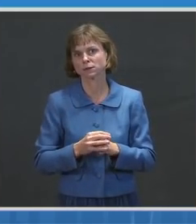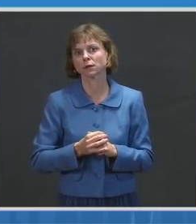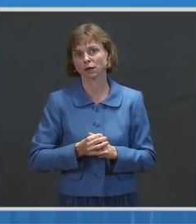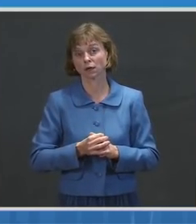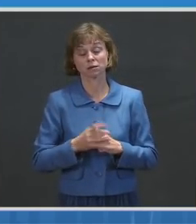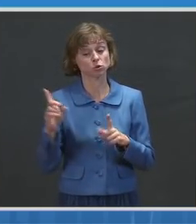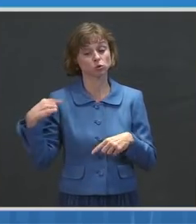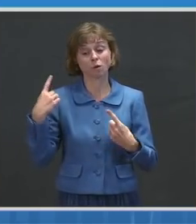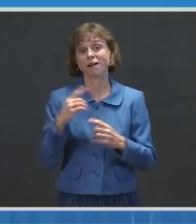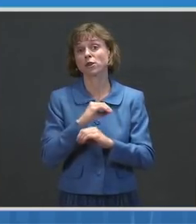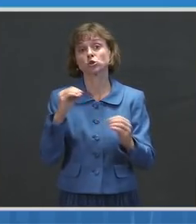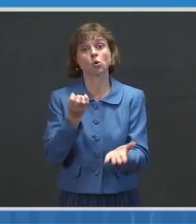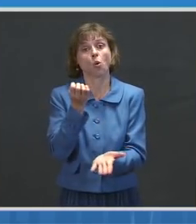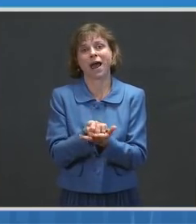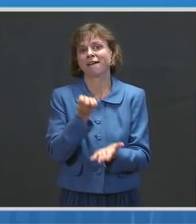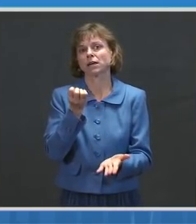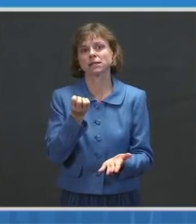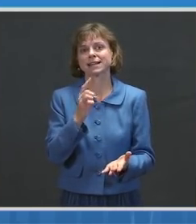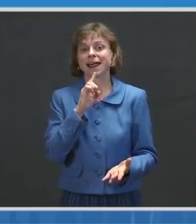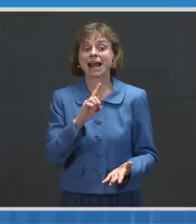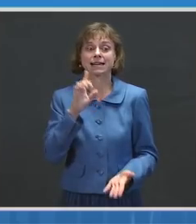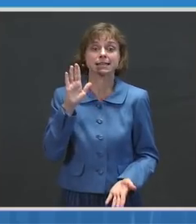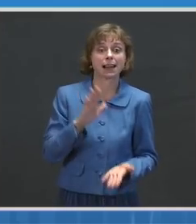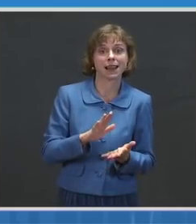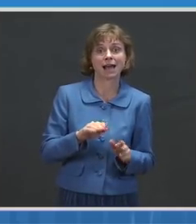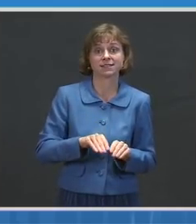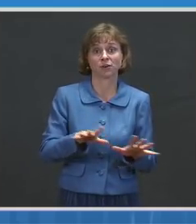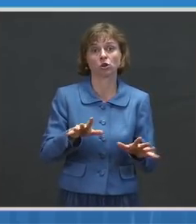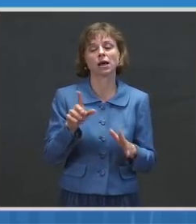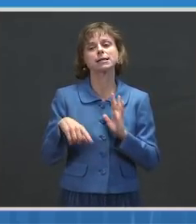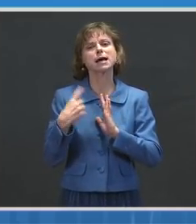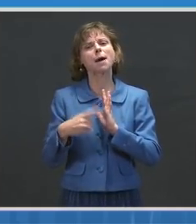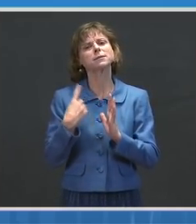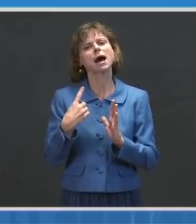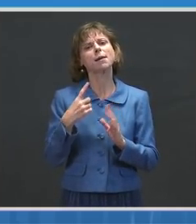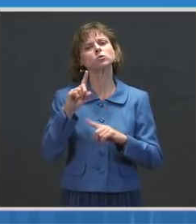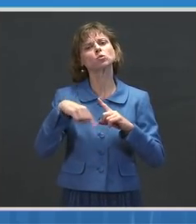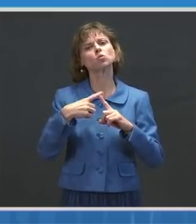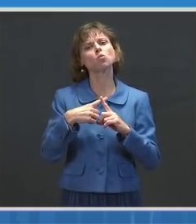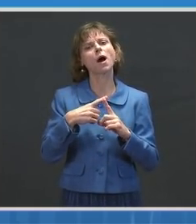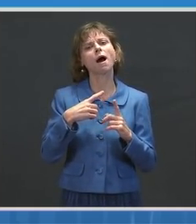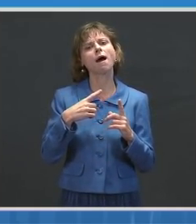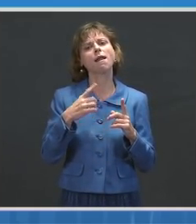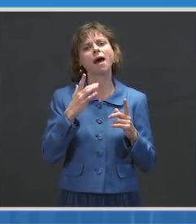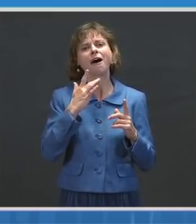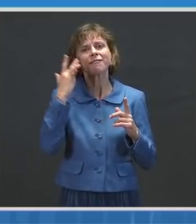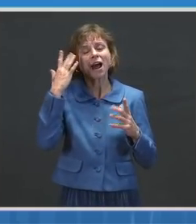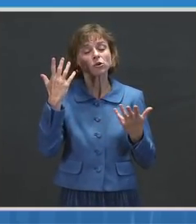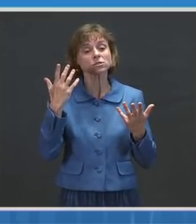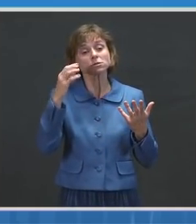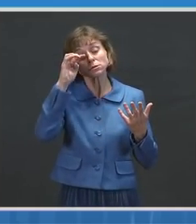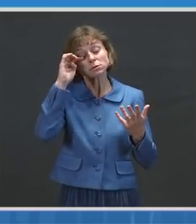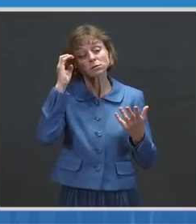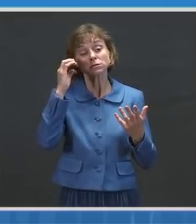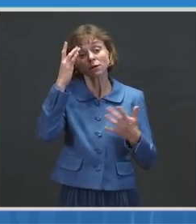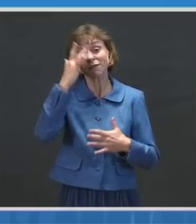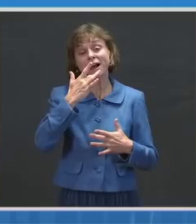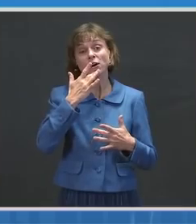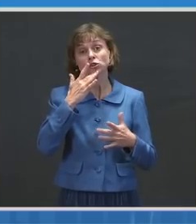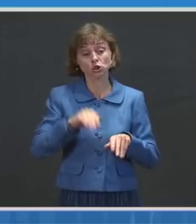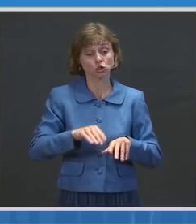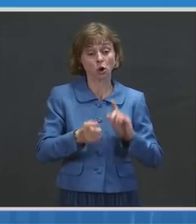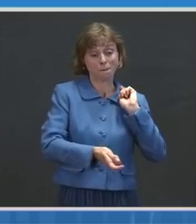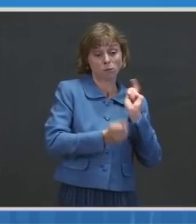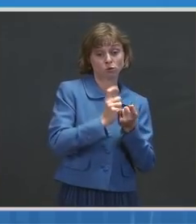evidence that it is less virulent. Sometimes when viruses mutate to spread more efficiently, they become less